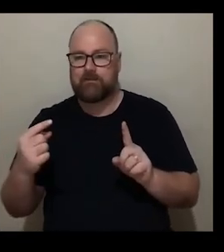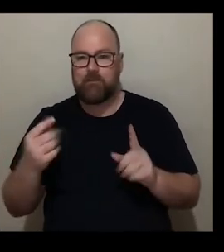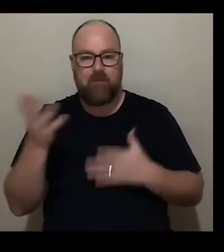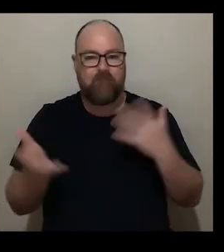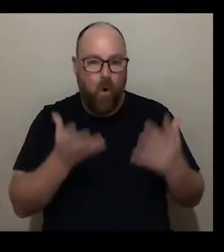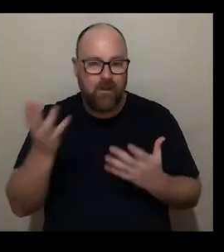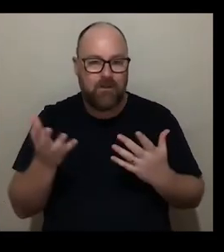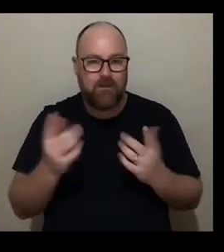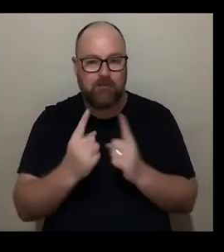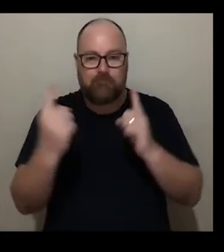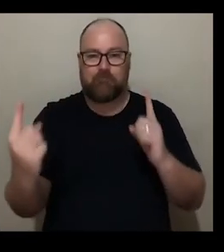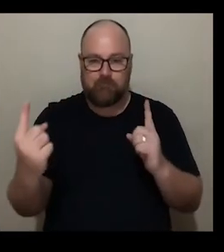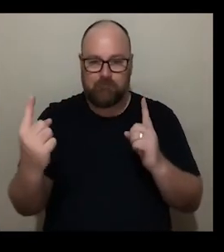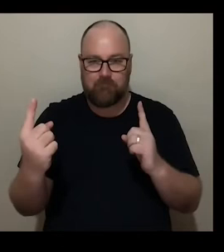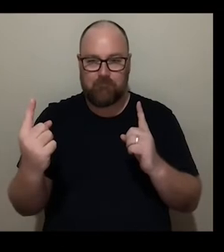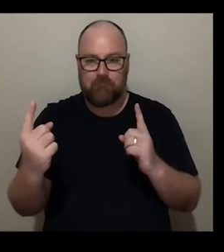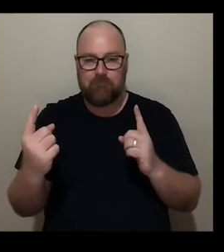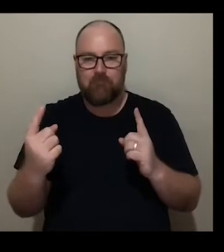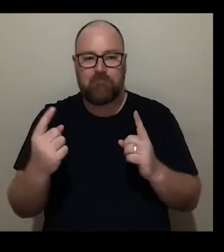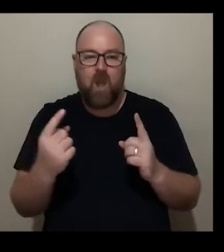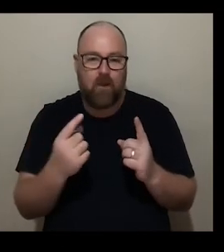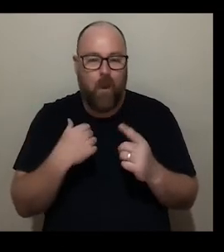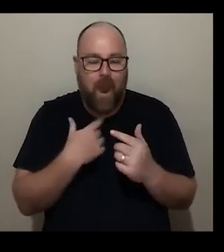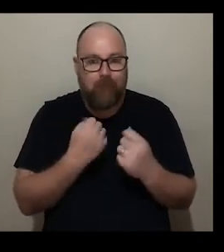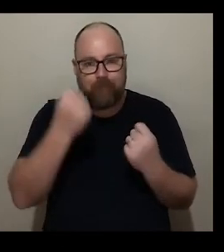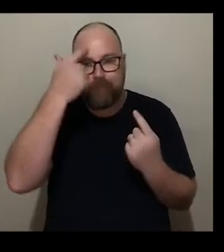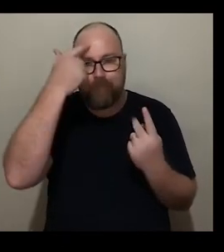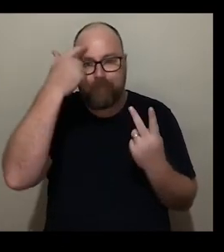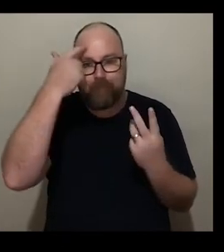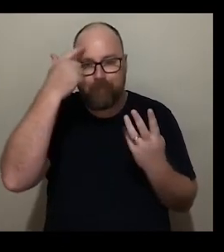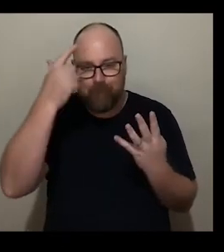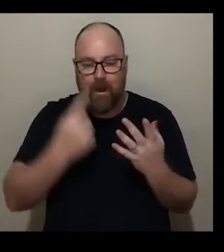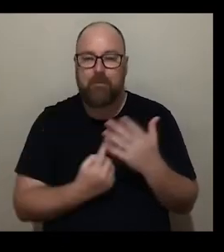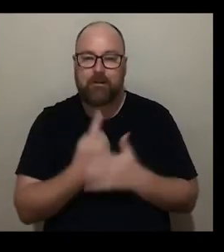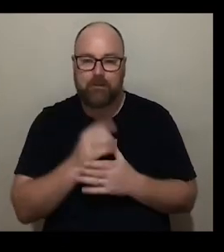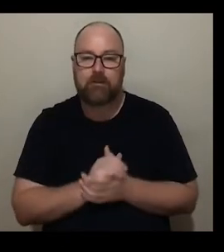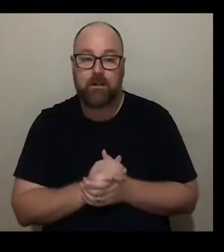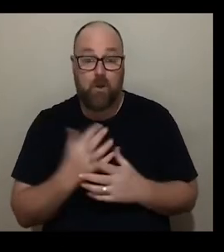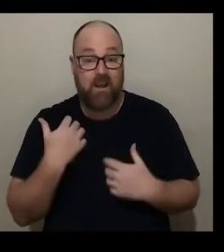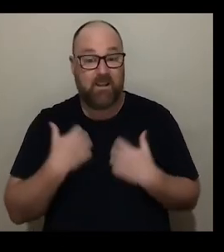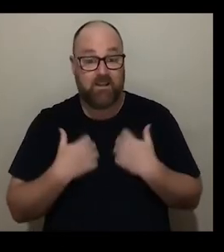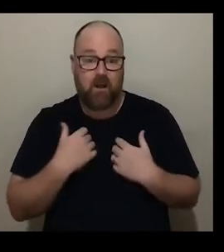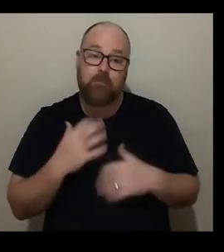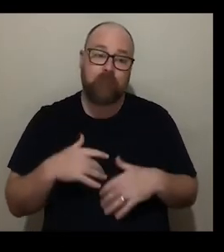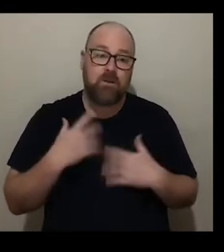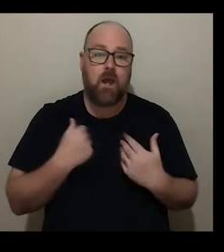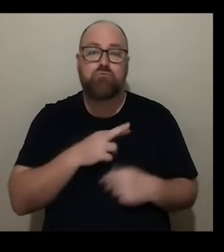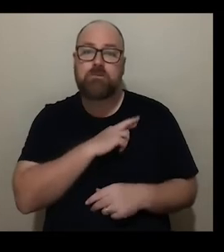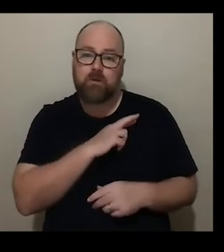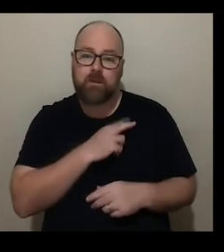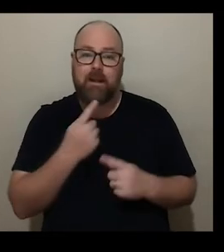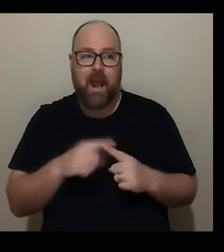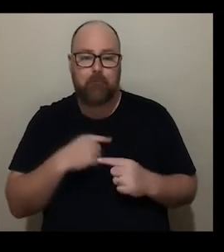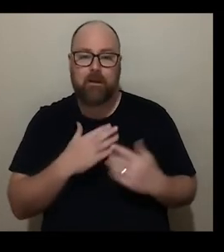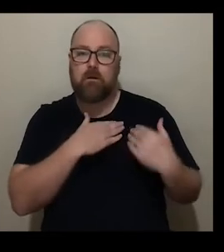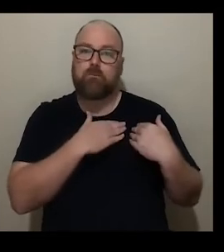way if it needs to be in person all of those questions are kind of coming out so it is very exciting but it also feels like a real responsibility and weight around